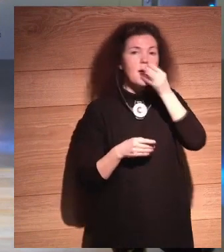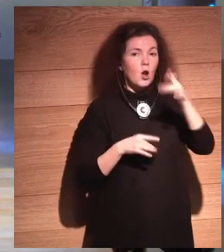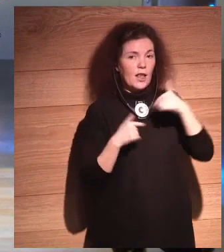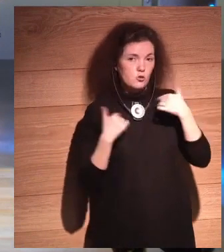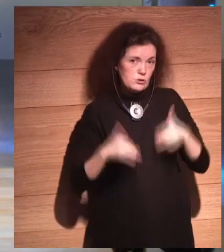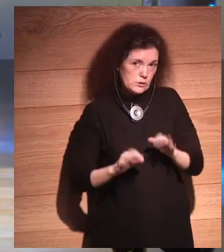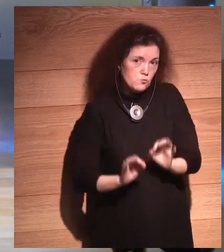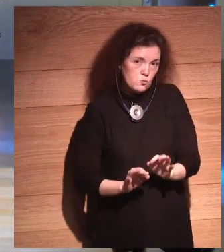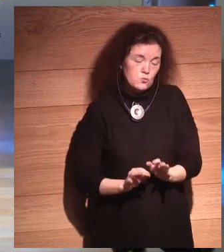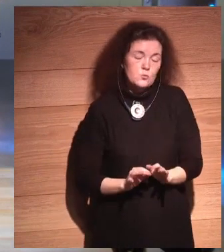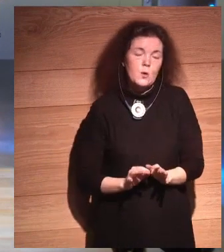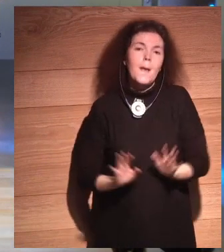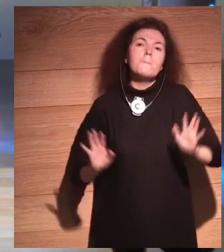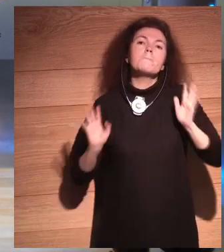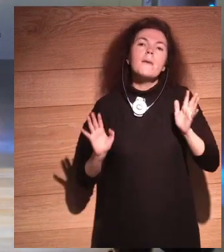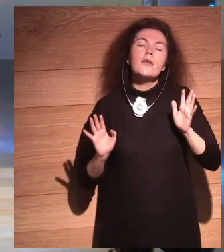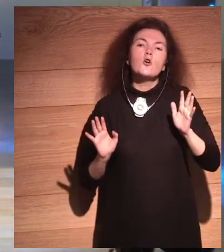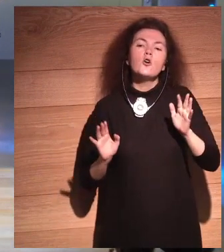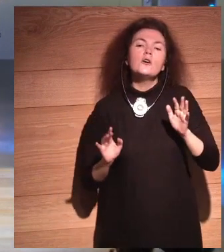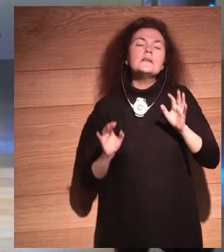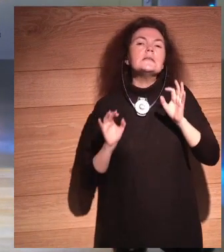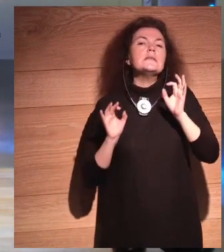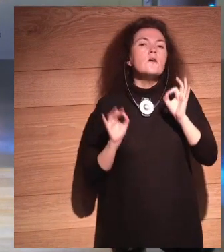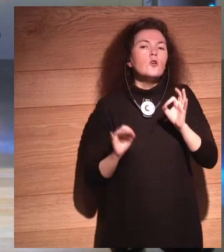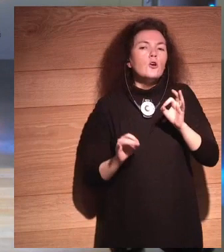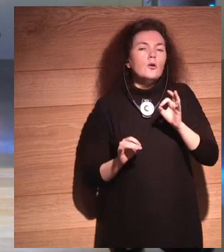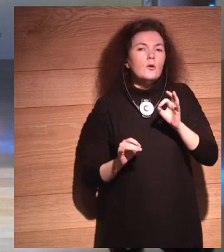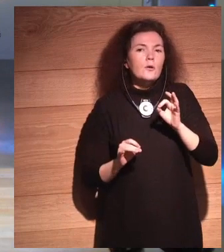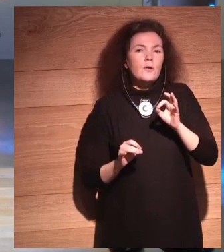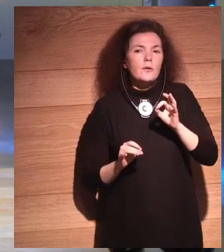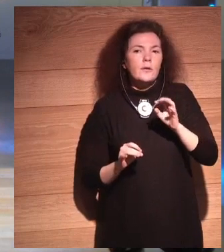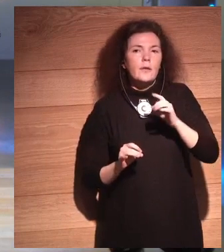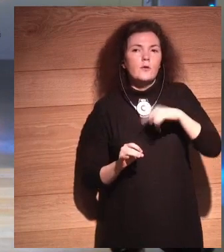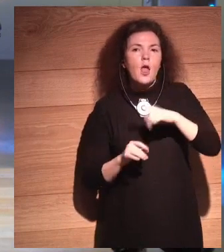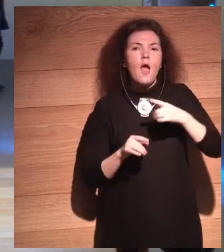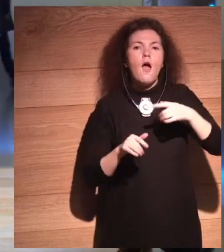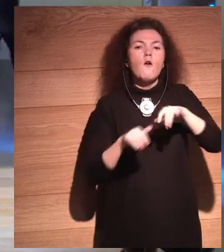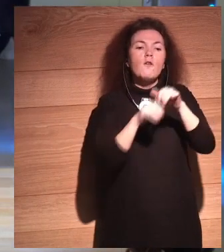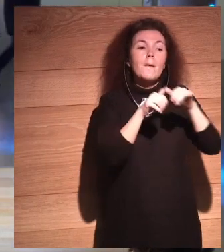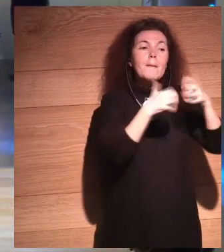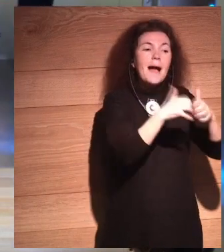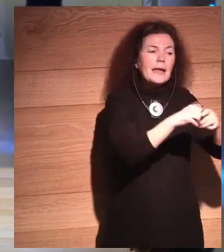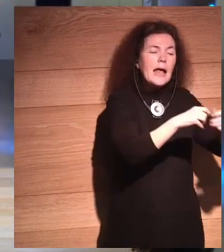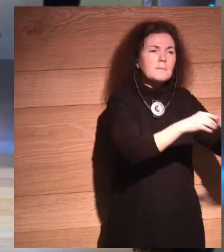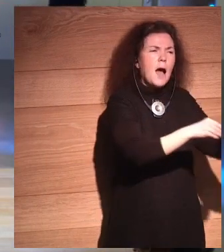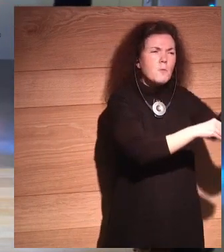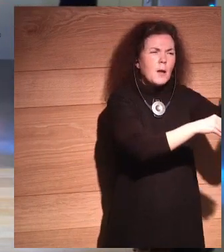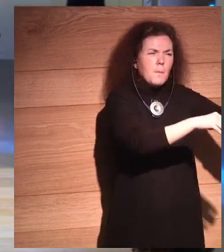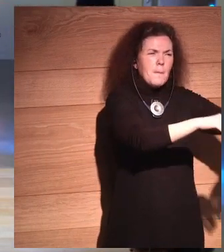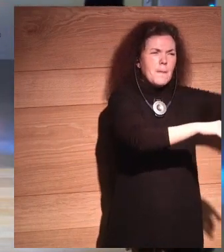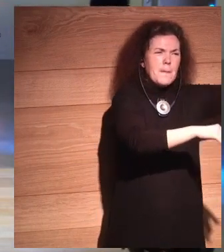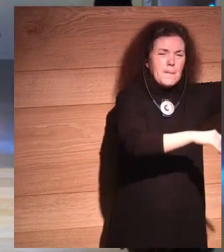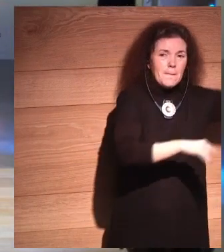But you are not going to be exponentially powerful. Machines will. We are going to have quantum computing. That is already here.